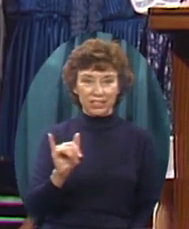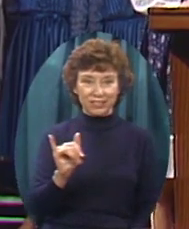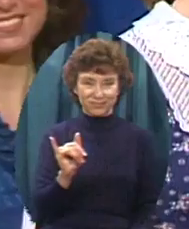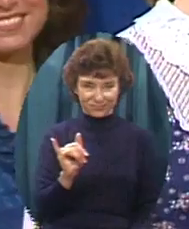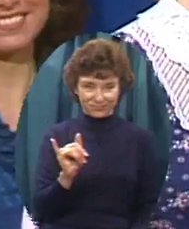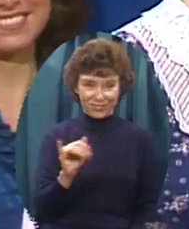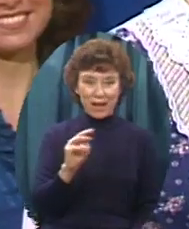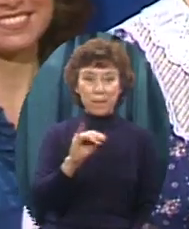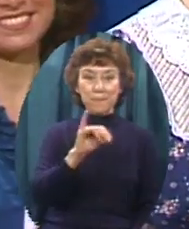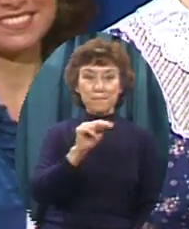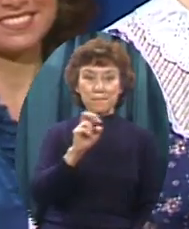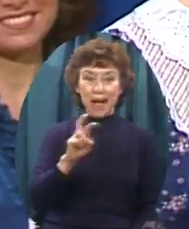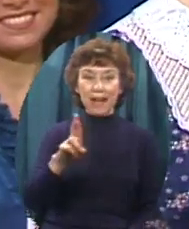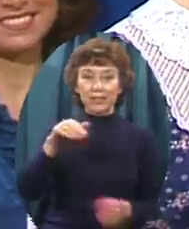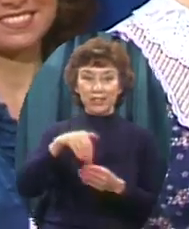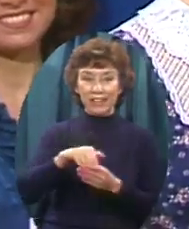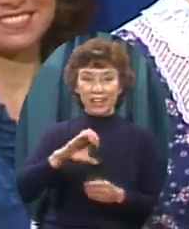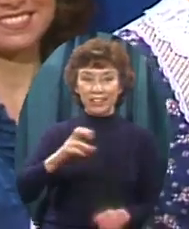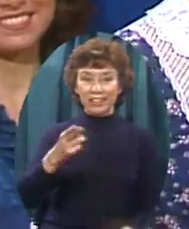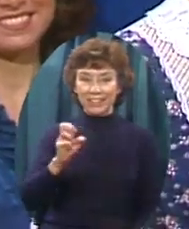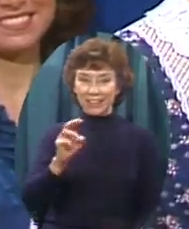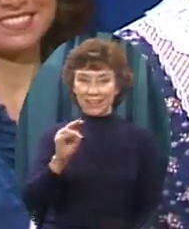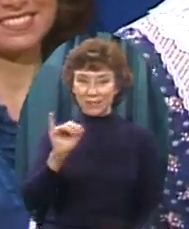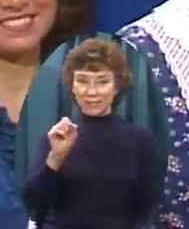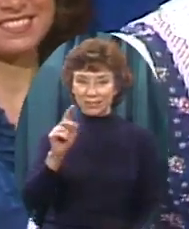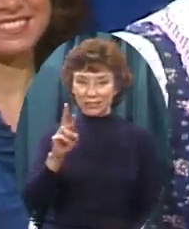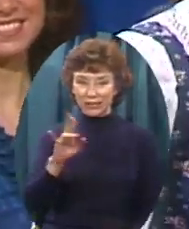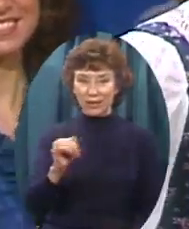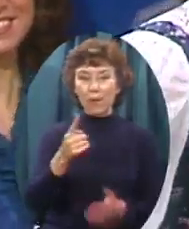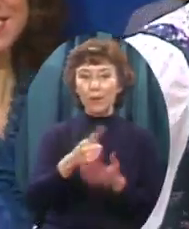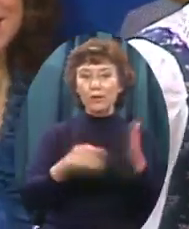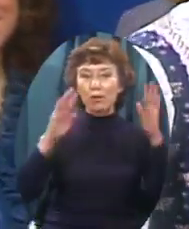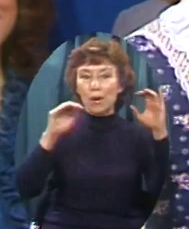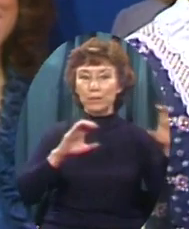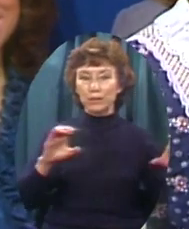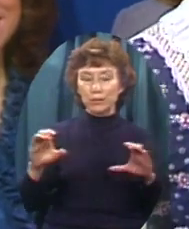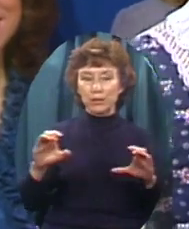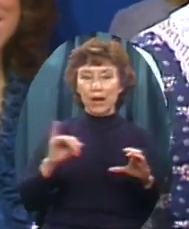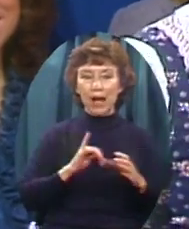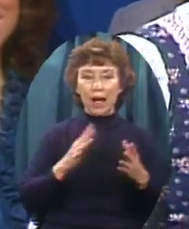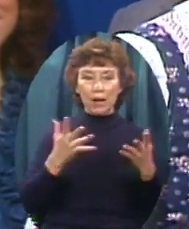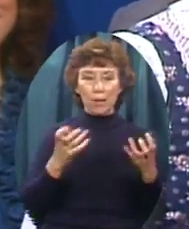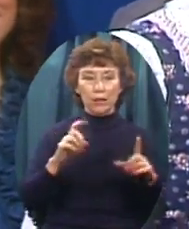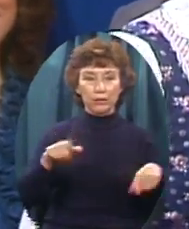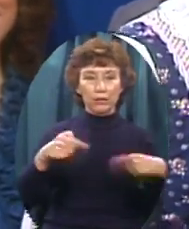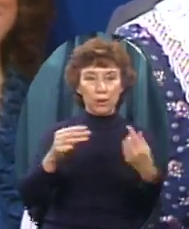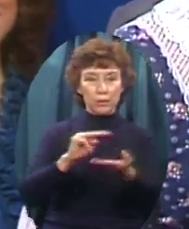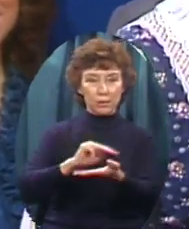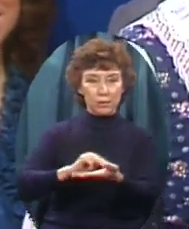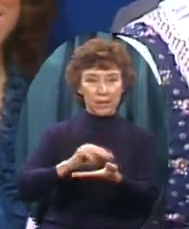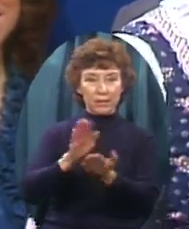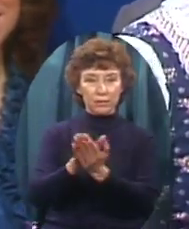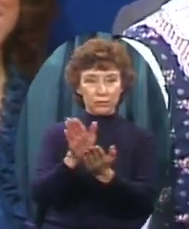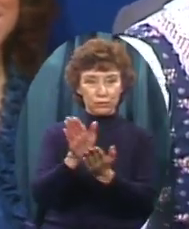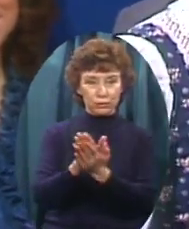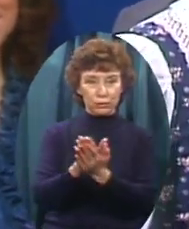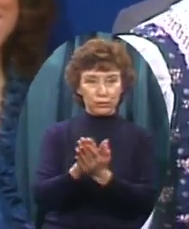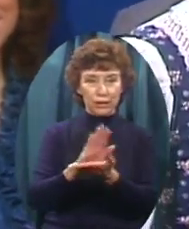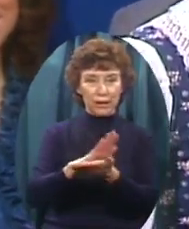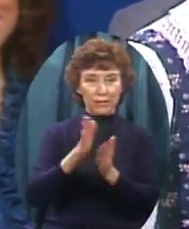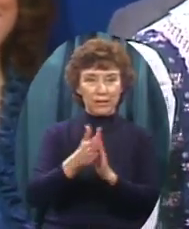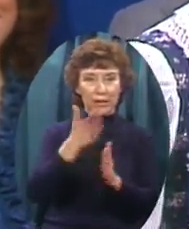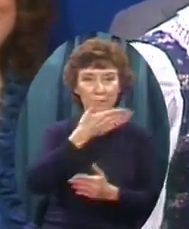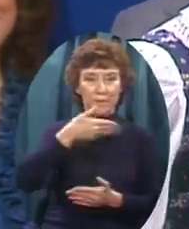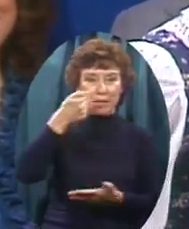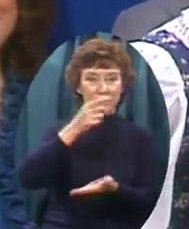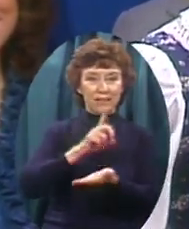punishment, aren't What do you hope to do someday, Diane? When I graduate, I want to go to medical school And become the best